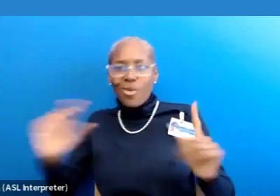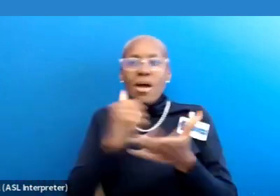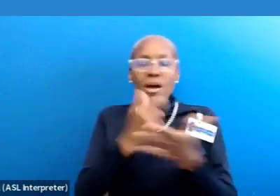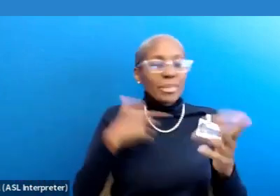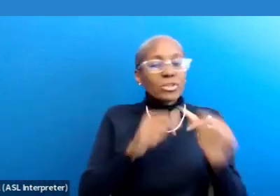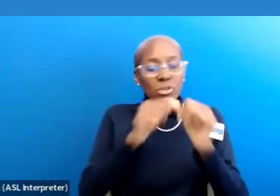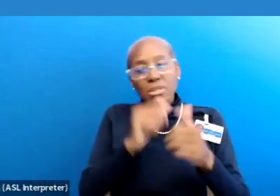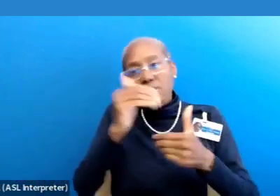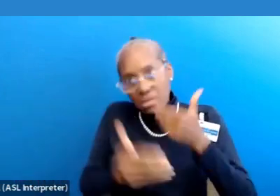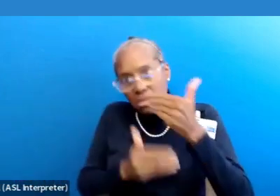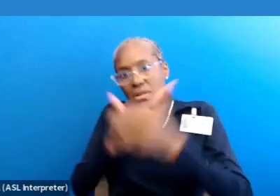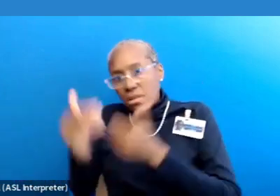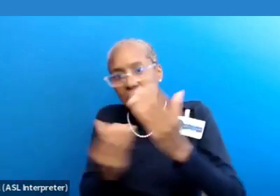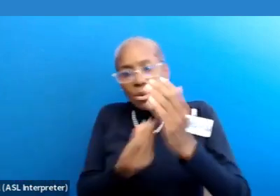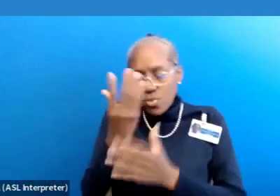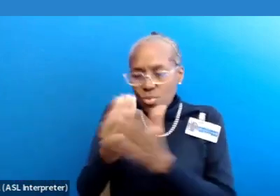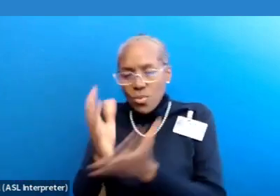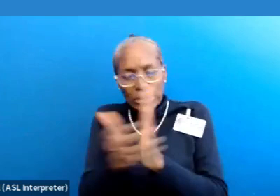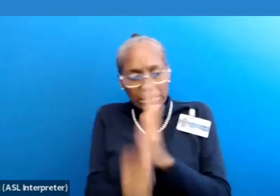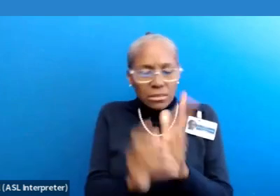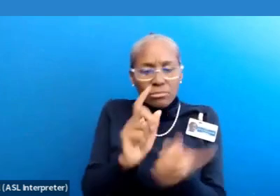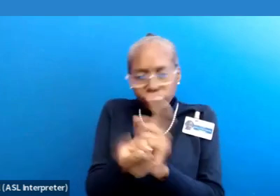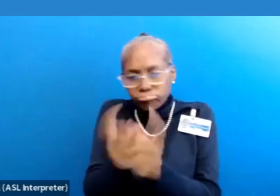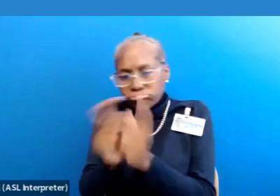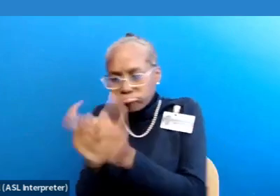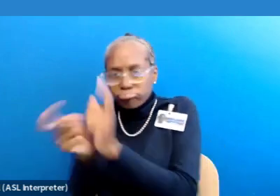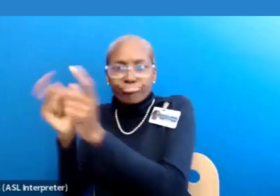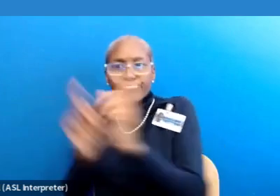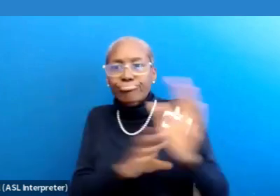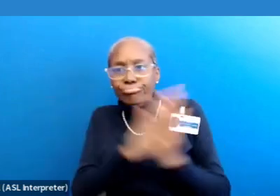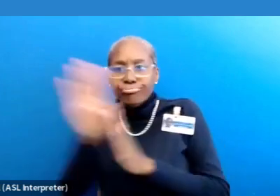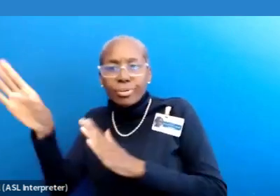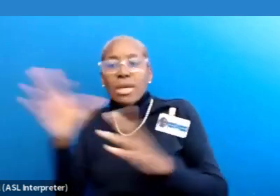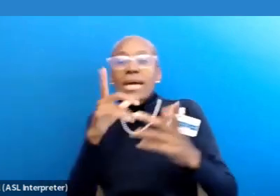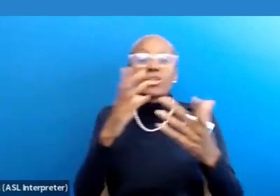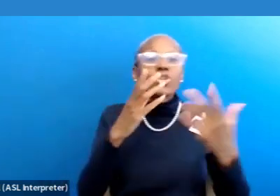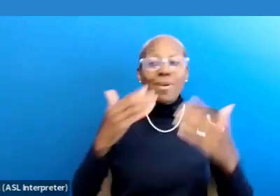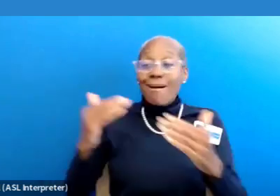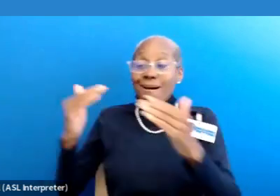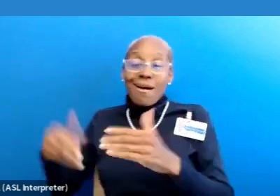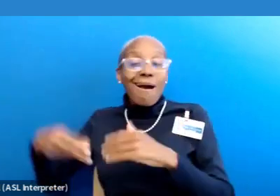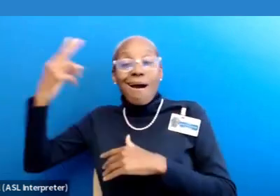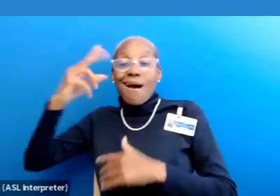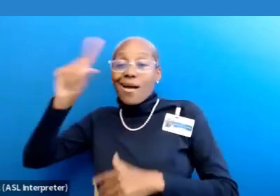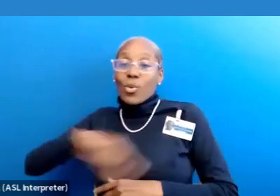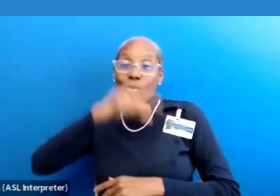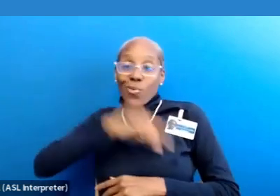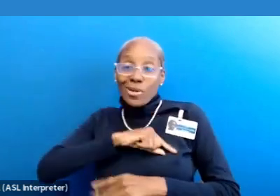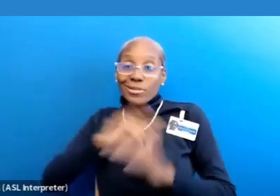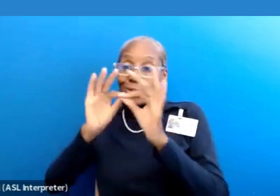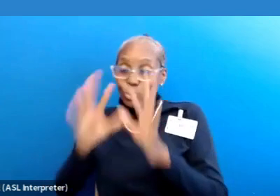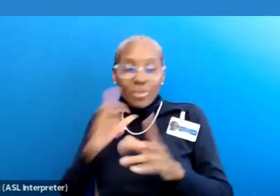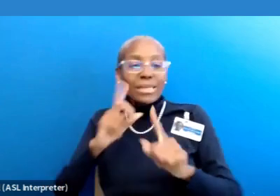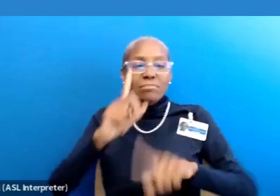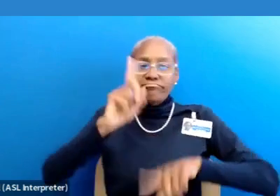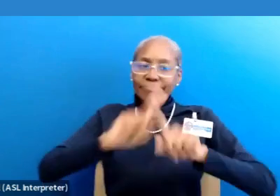continuously grow our knowledge and refine our skills, ensuring that we consistently provide the highest quality interpretation in diverse healthcare